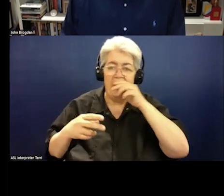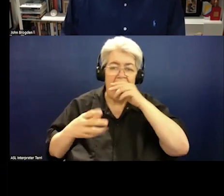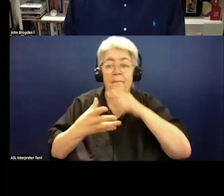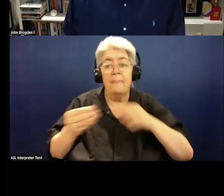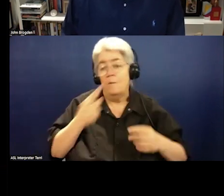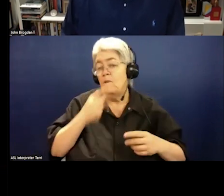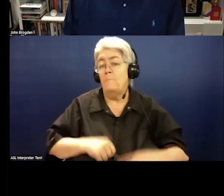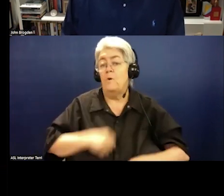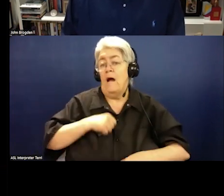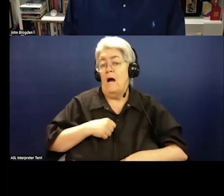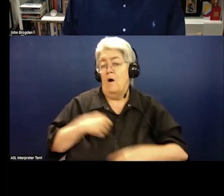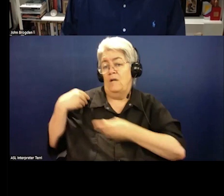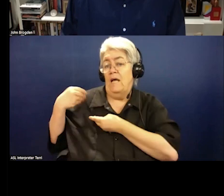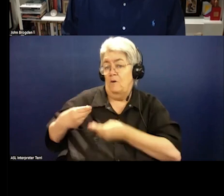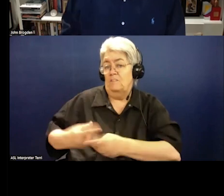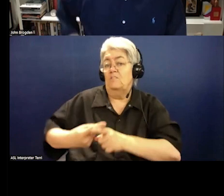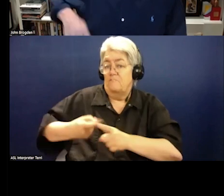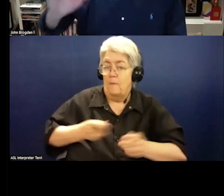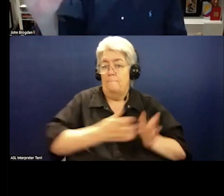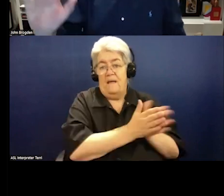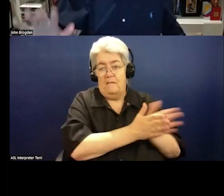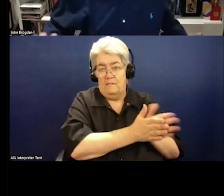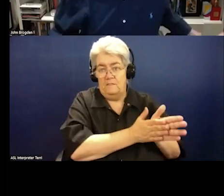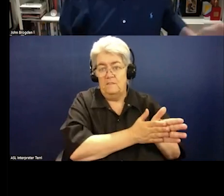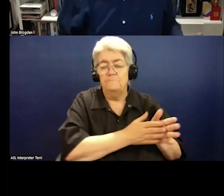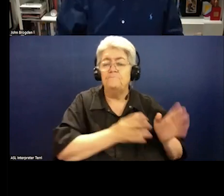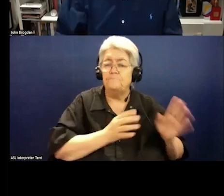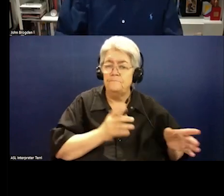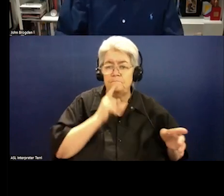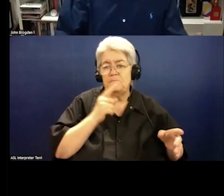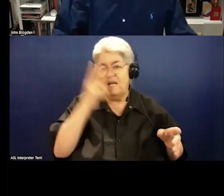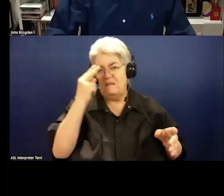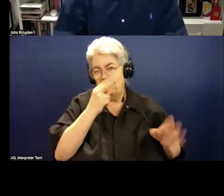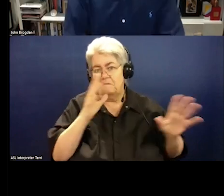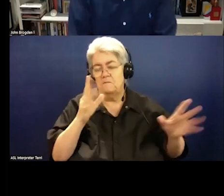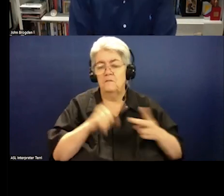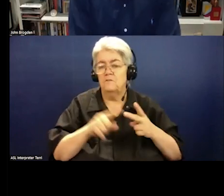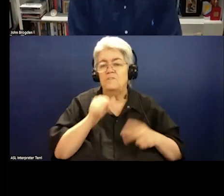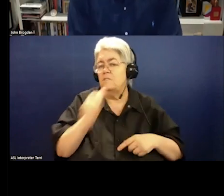started out of the Methodist Church in Australia. I'm a Catholic, so it's no longer a religious thing.